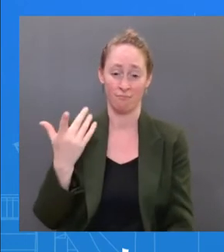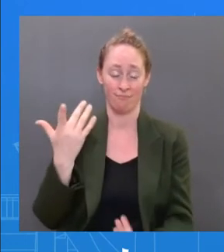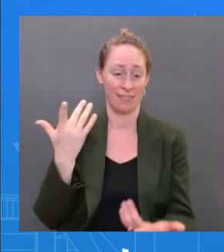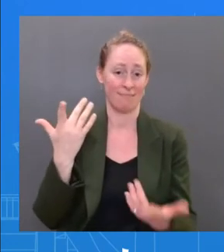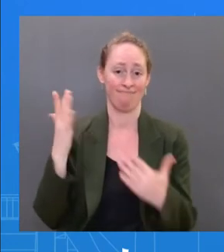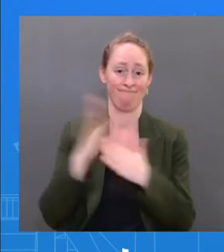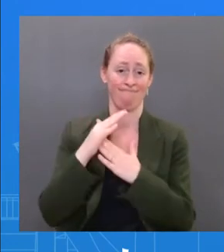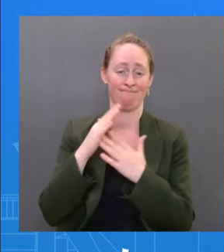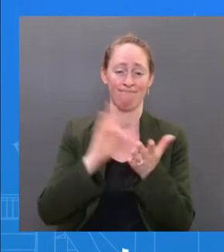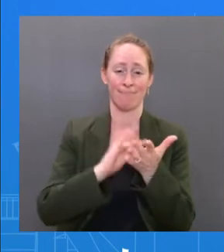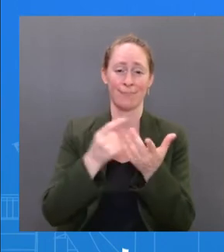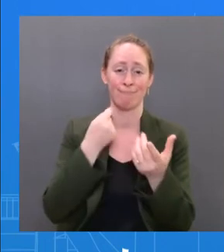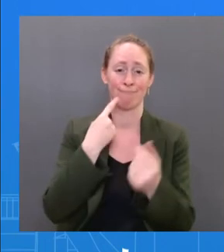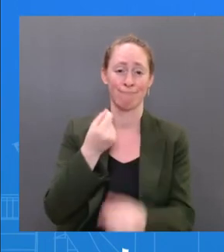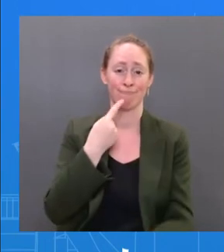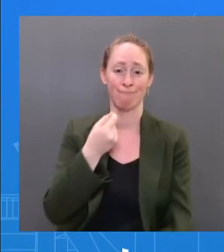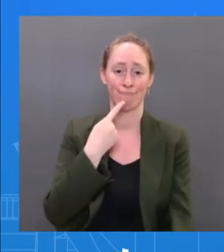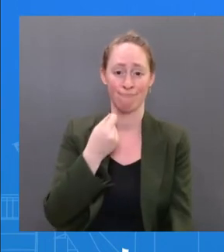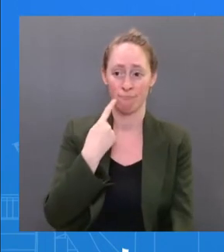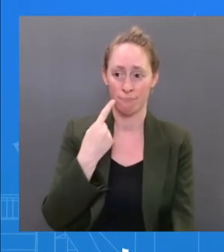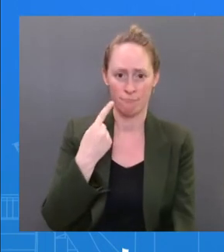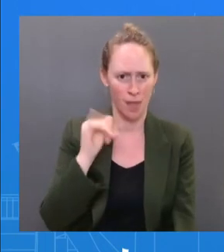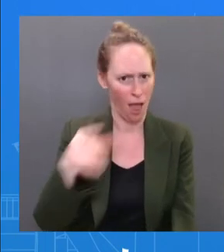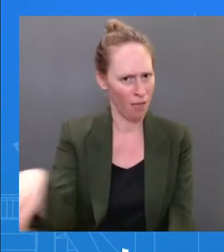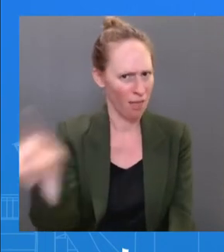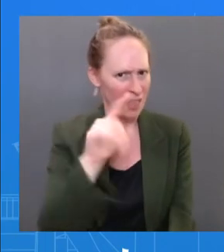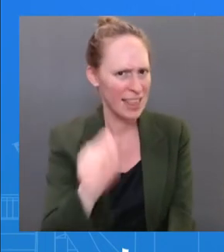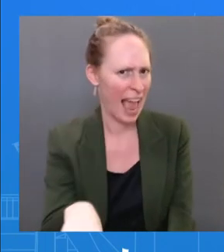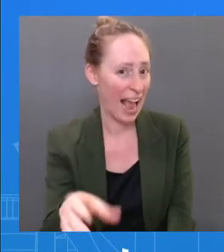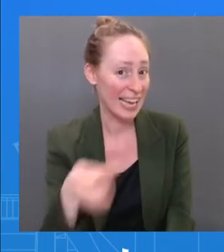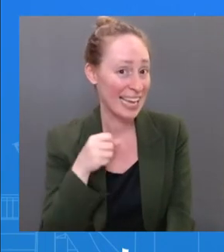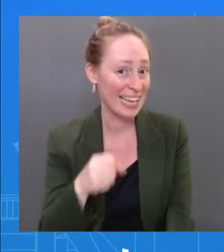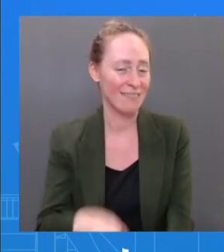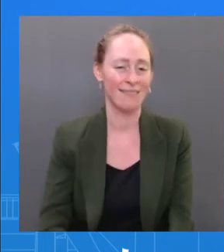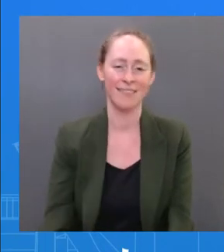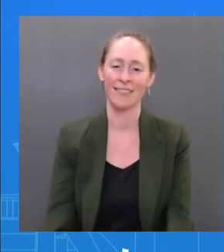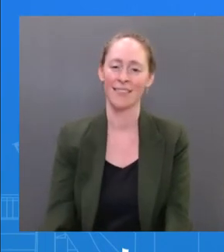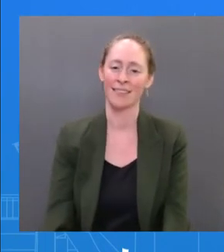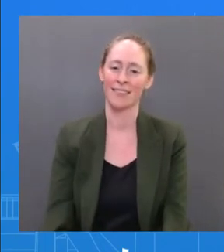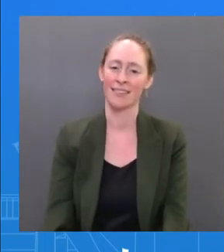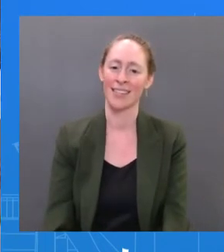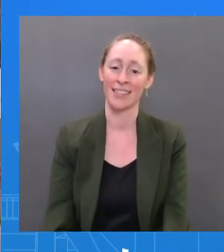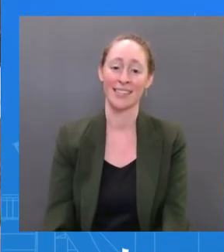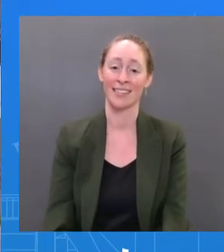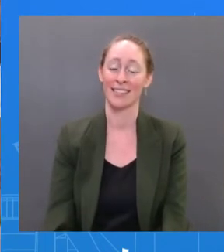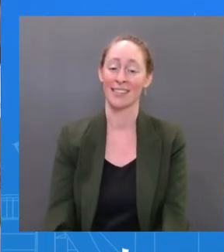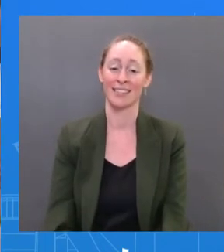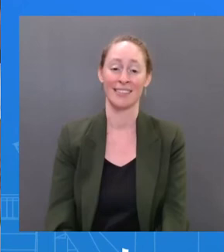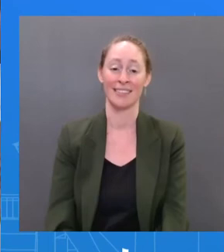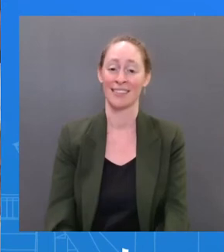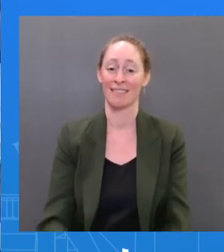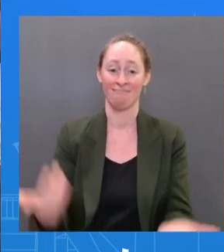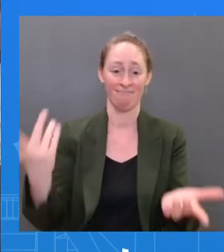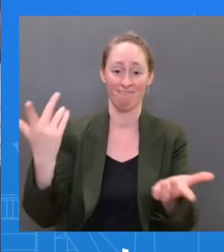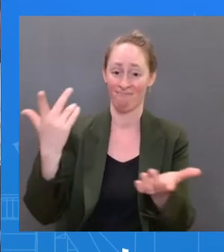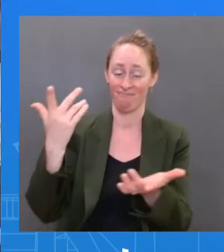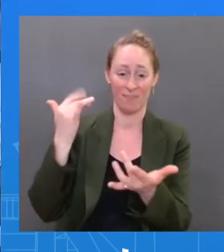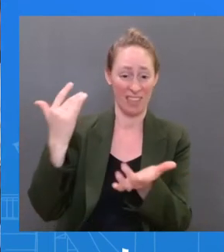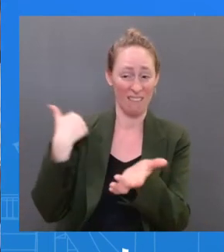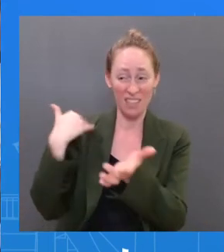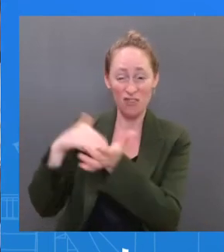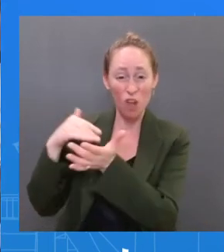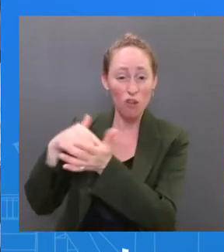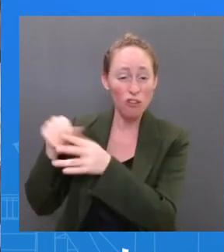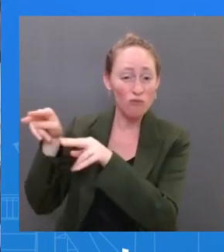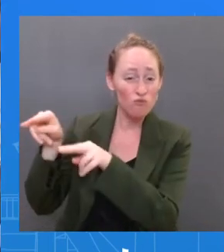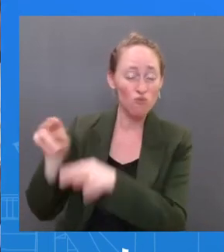And he's doing very well in the residence under close monitoring from his physician. And then, Karine, you addressed this moments ago